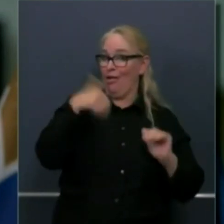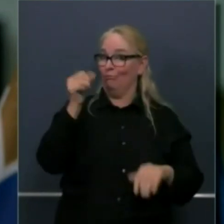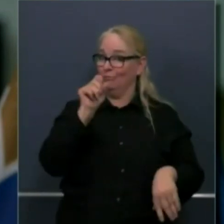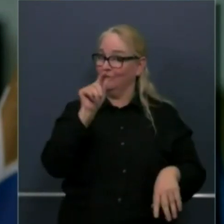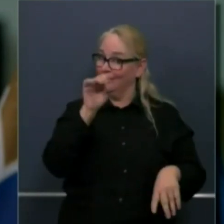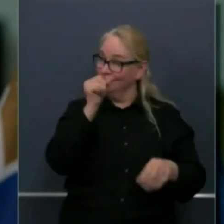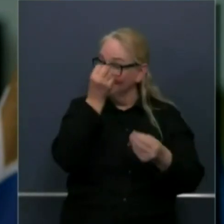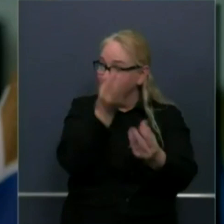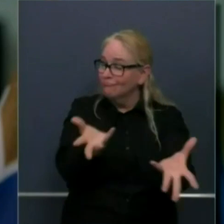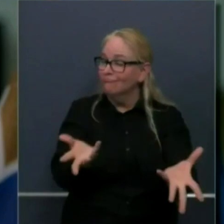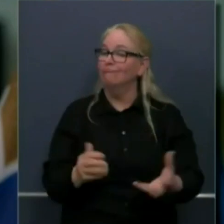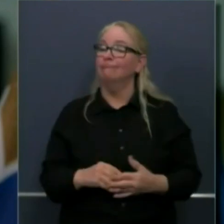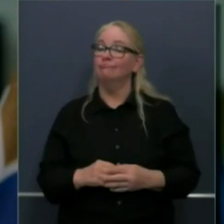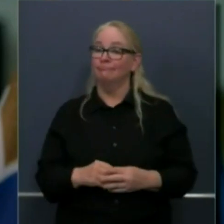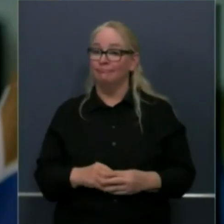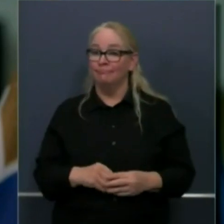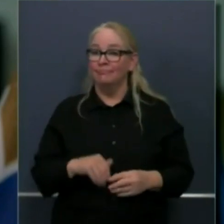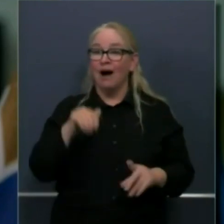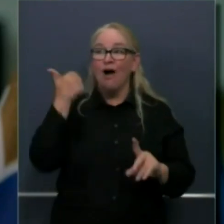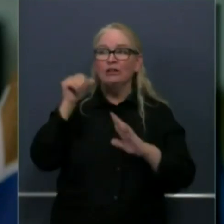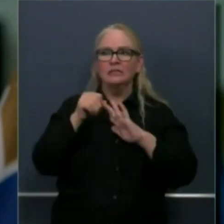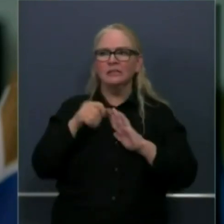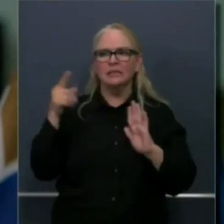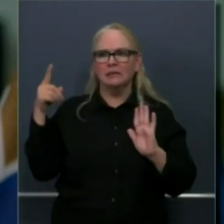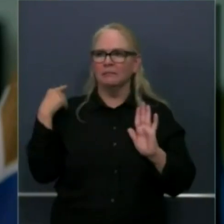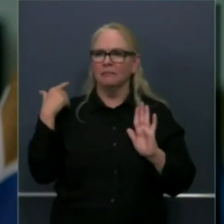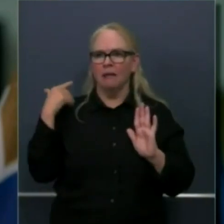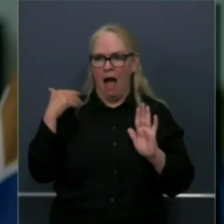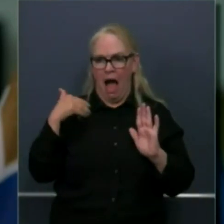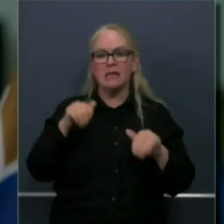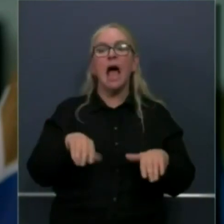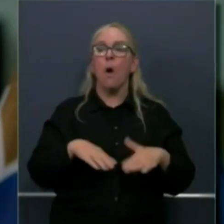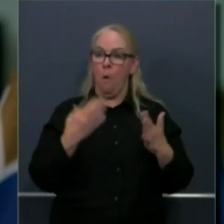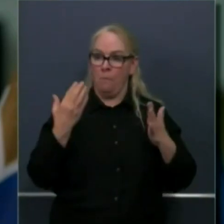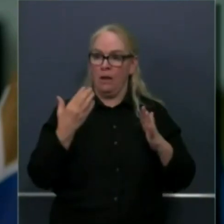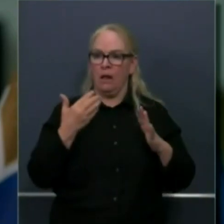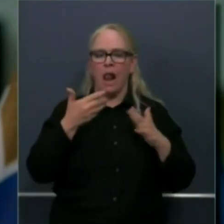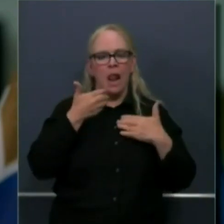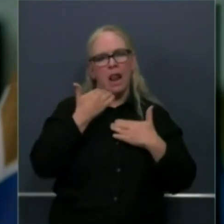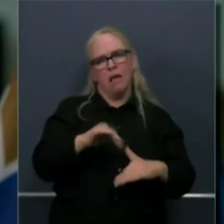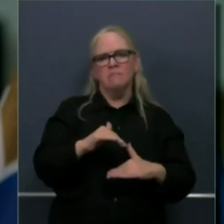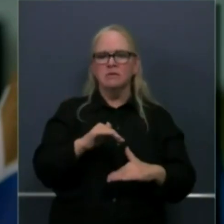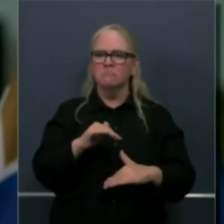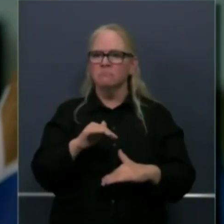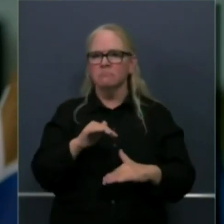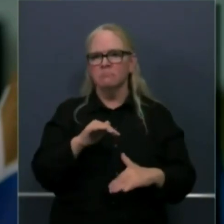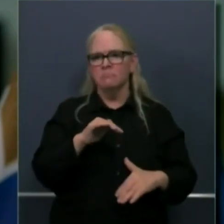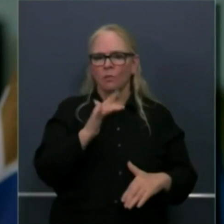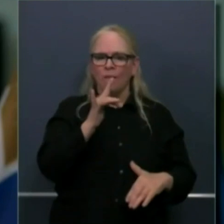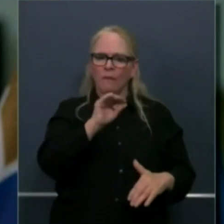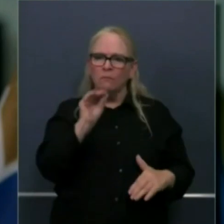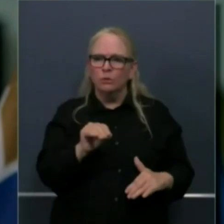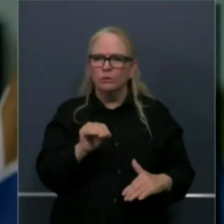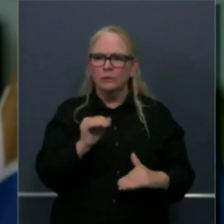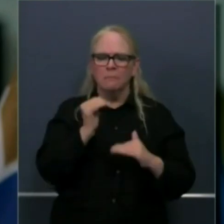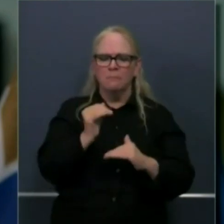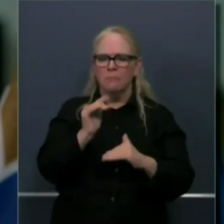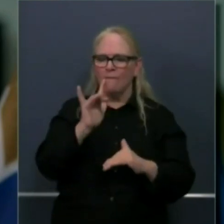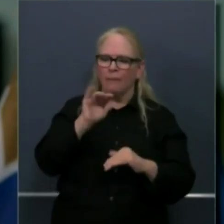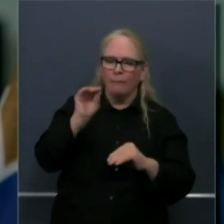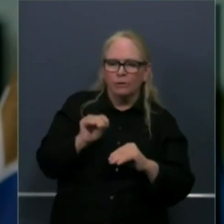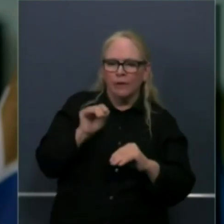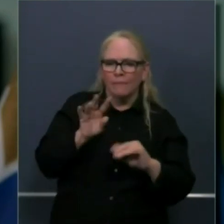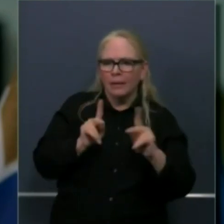in the first phase at just 25% capacity. Others said 30, some said 50. We decided not to be prescriptive in that